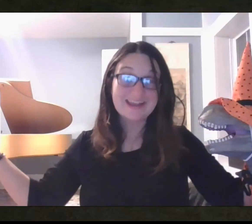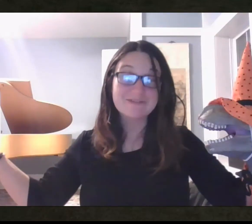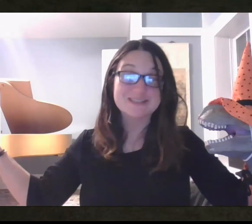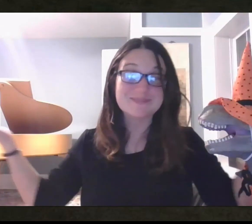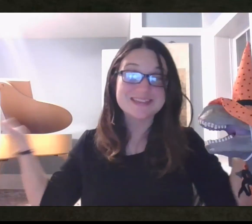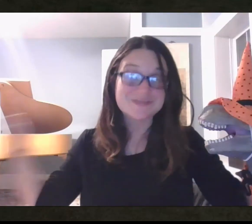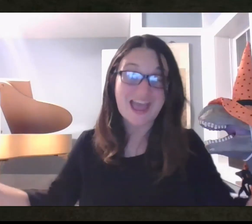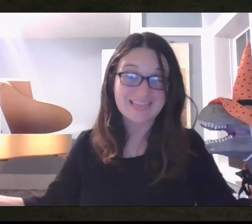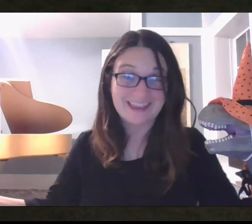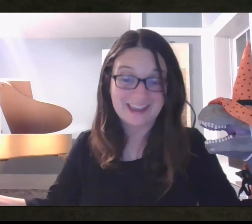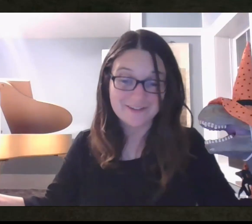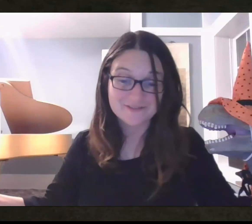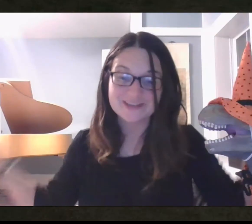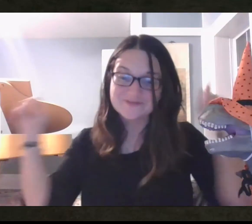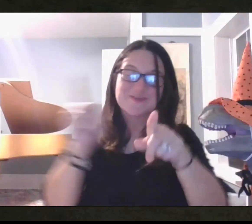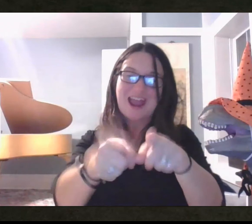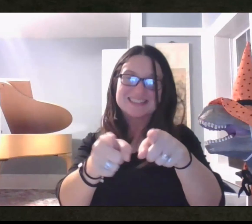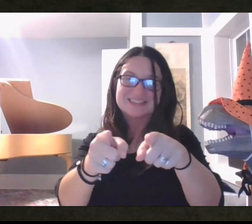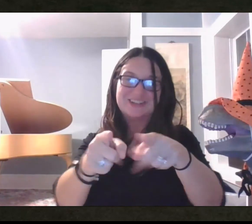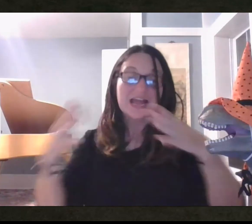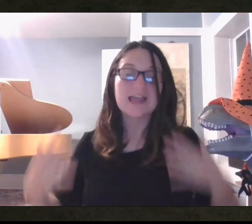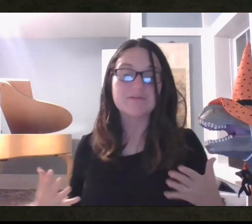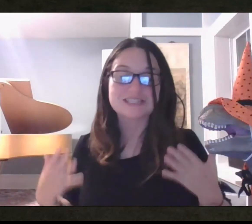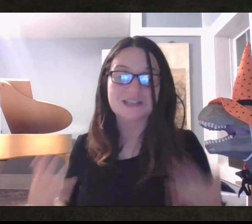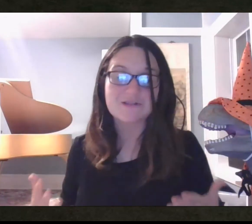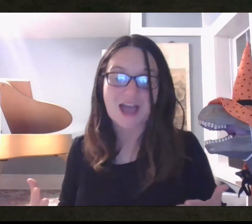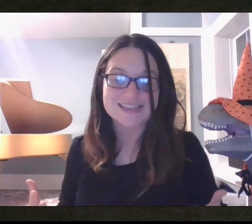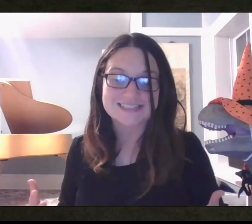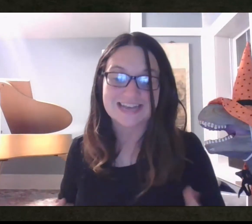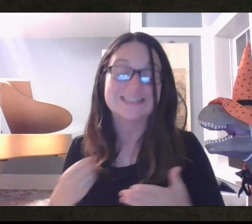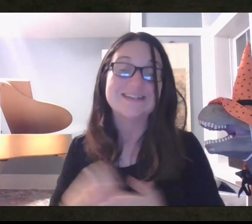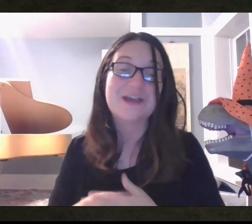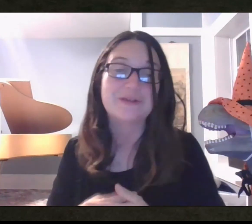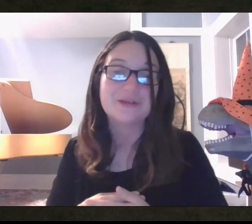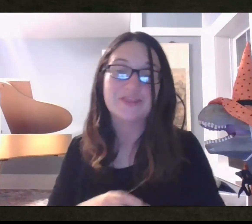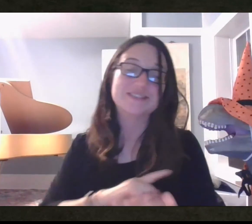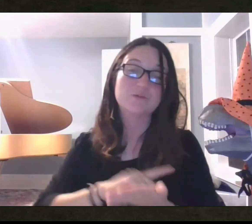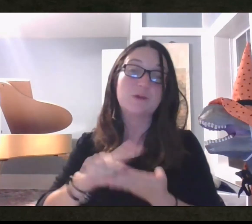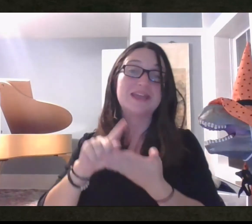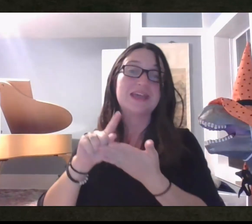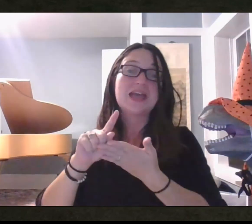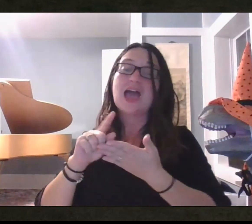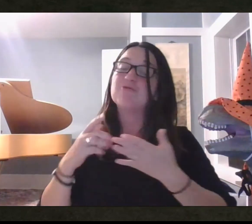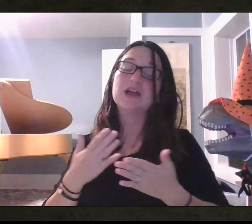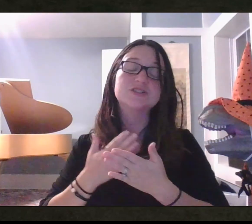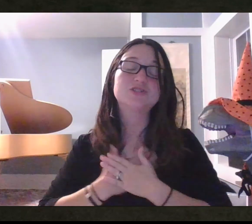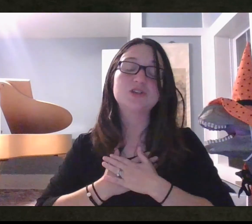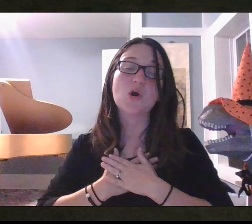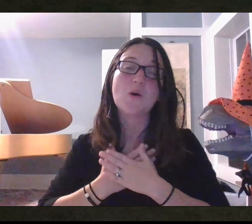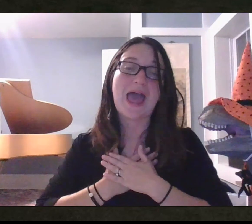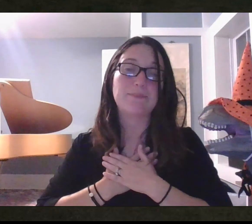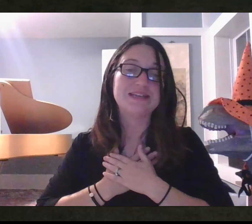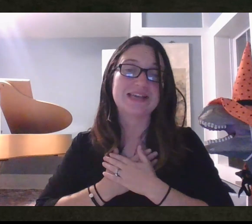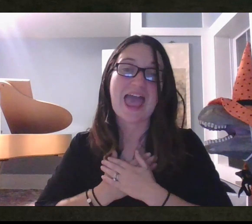It was Miss Ratliff. You rascal. It was so nice getting to know you this week. We